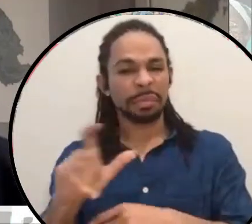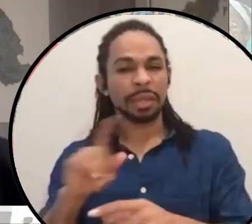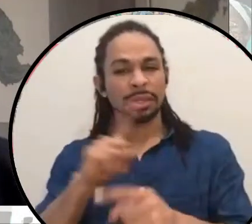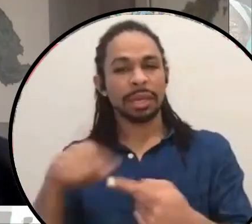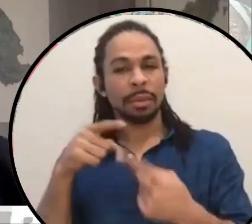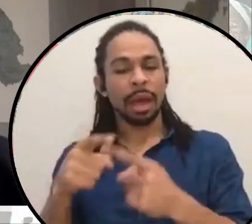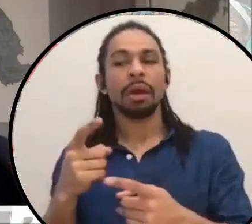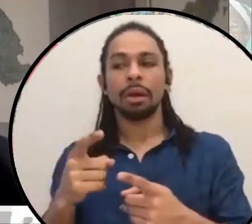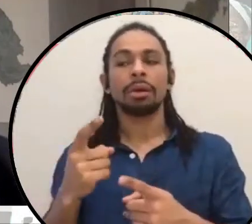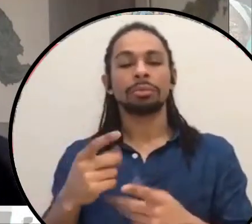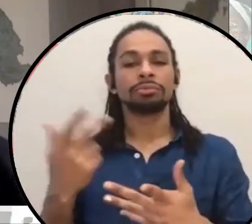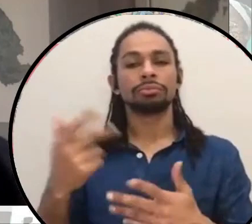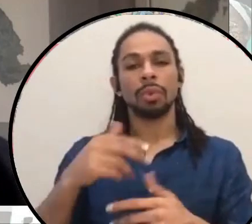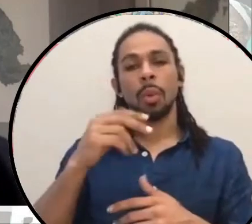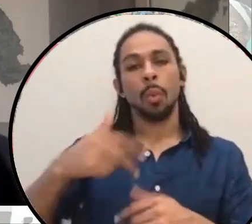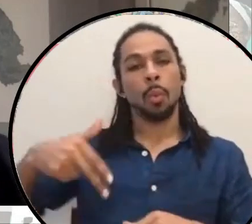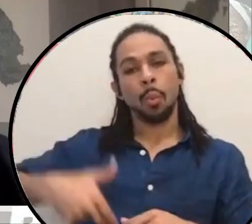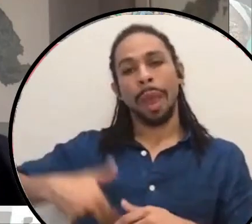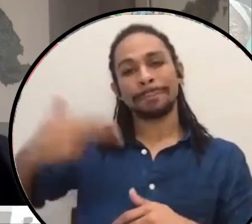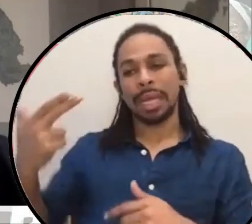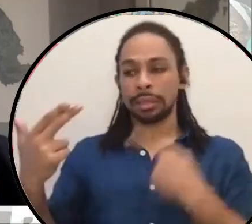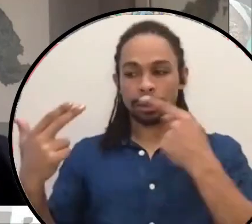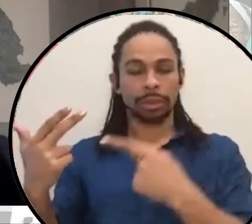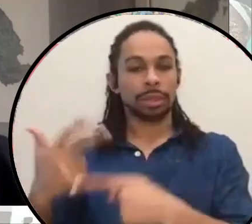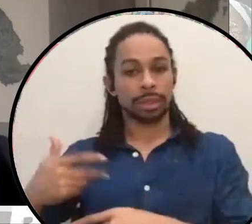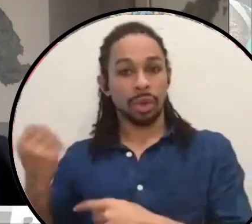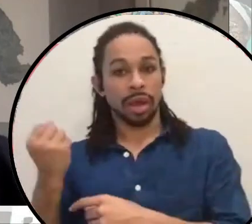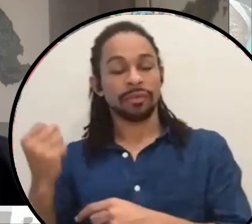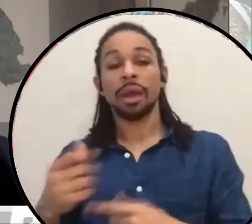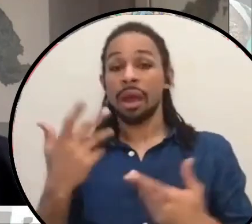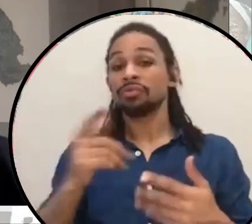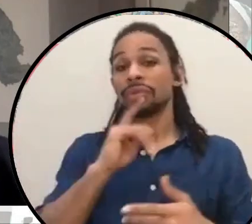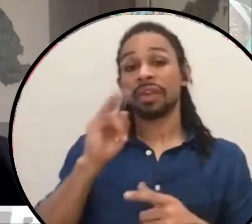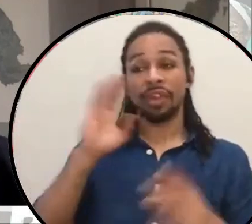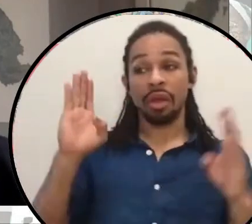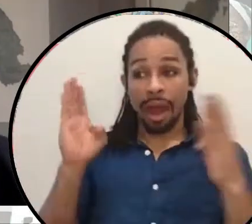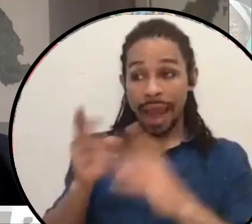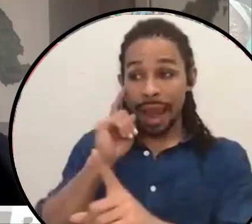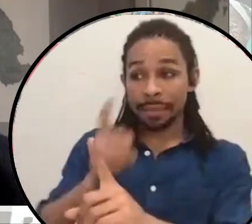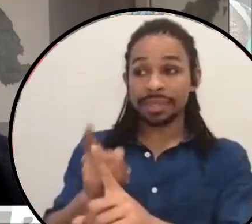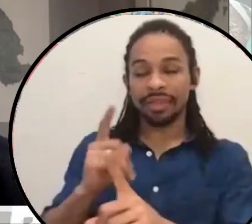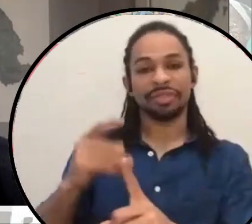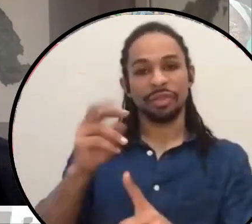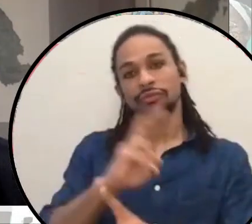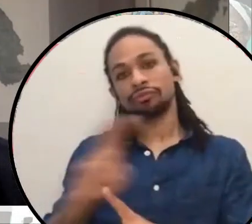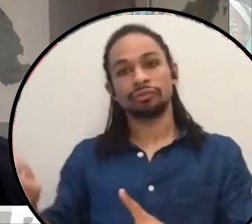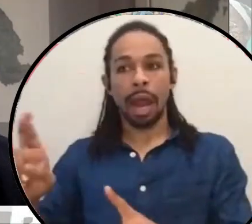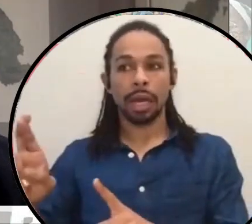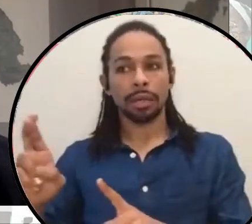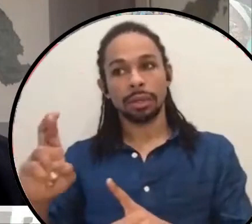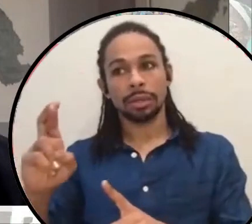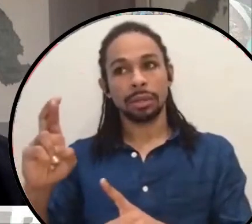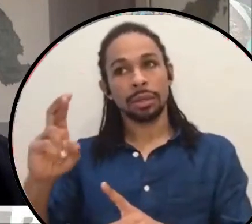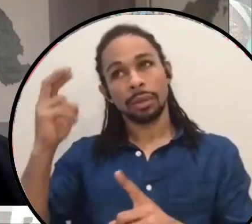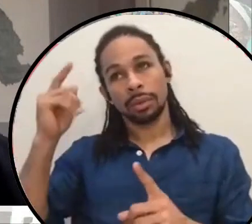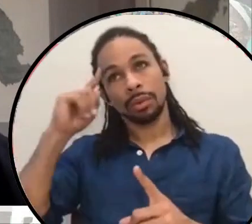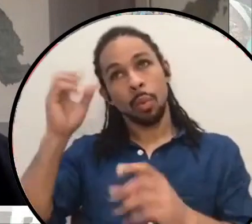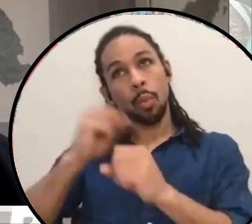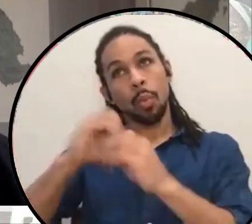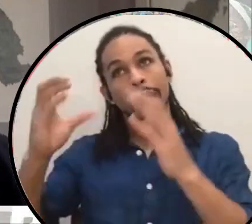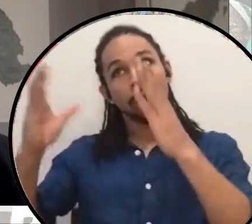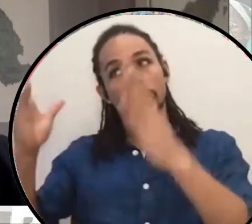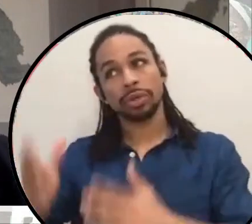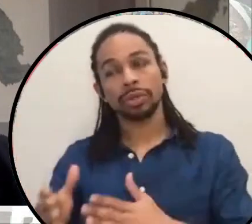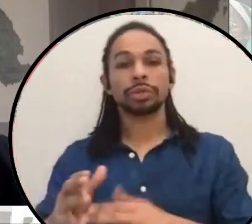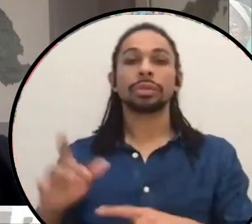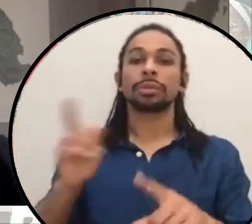supposedly they're aimed at the right wingers who are carrying weapons in our state, but they're actually going to be used against youth